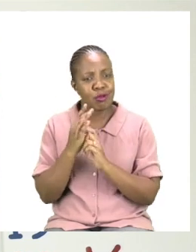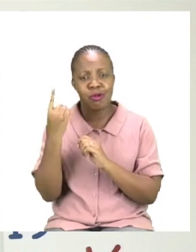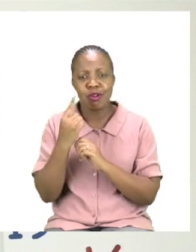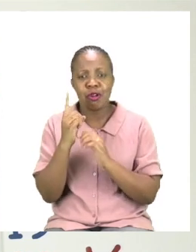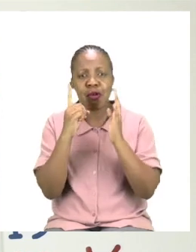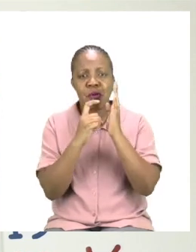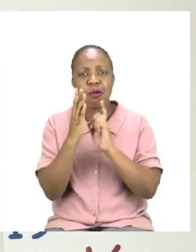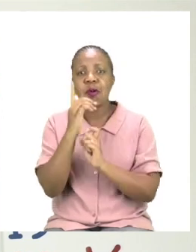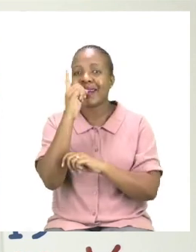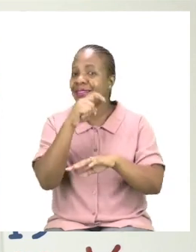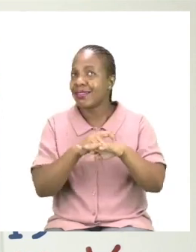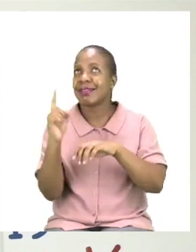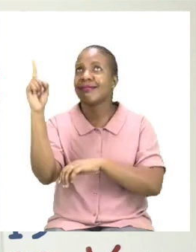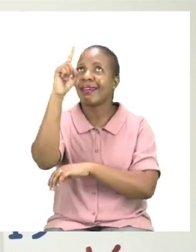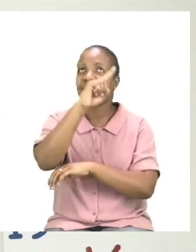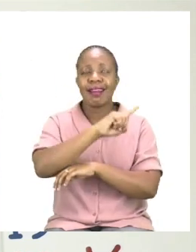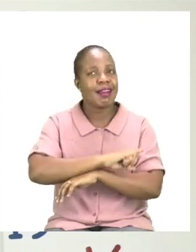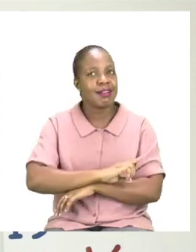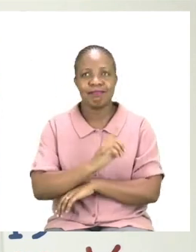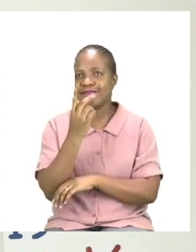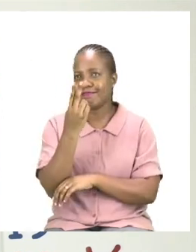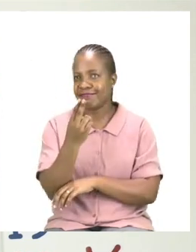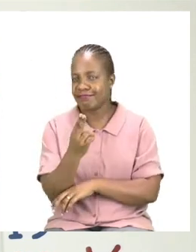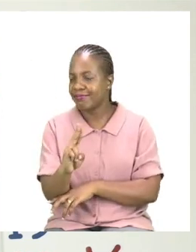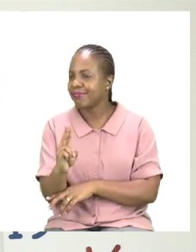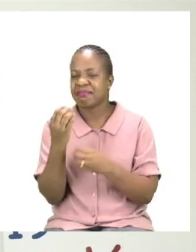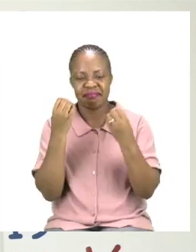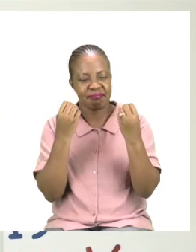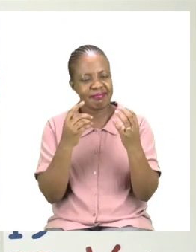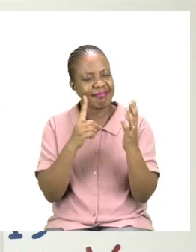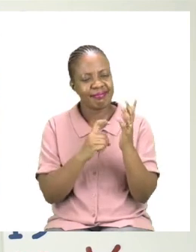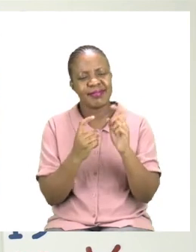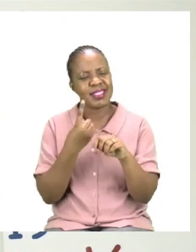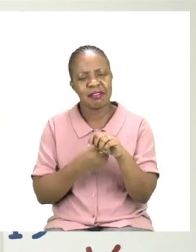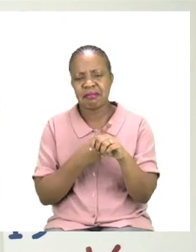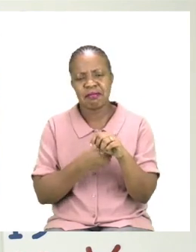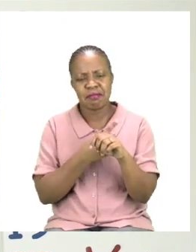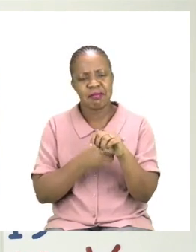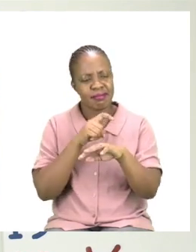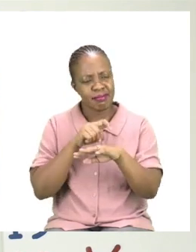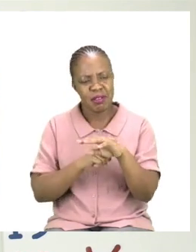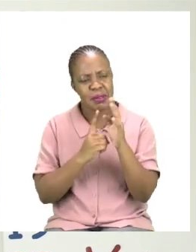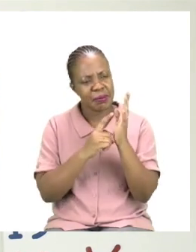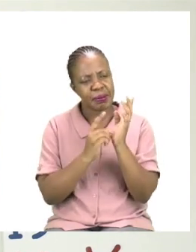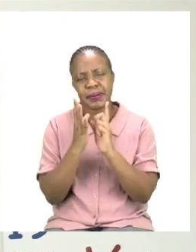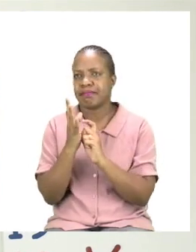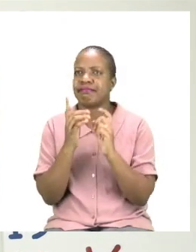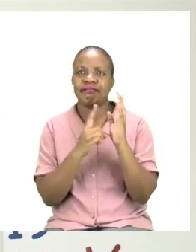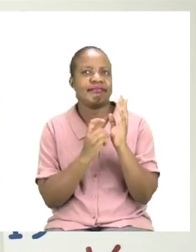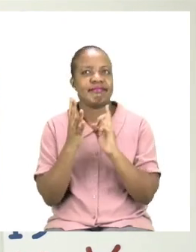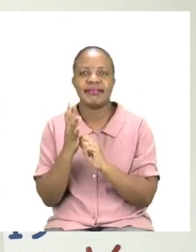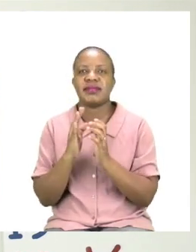You have to sanitize as often as you can and you make sure that your hands are dry when